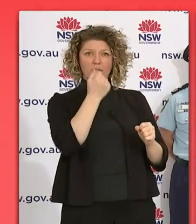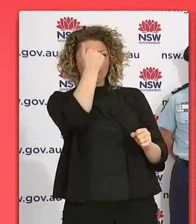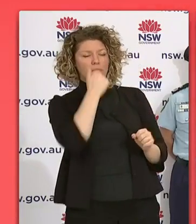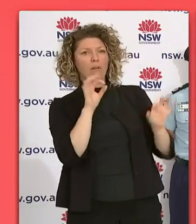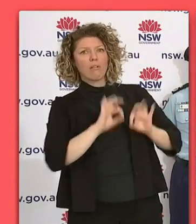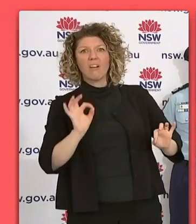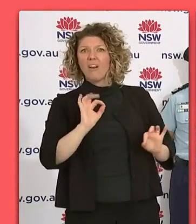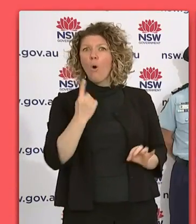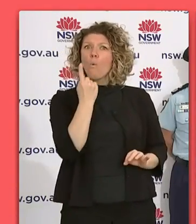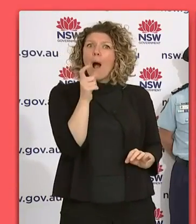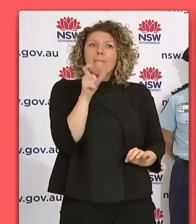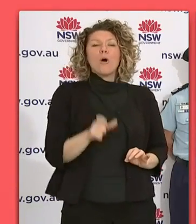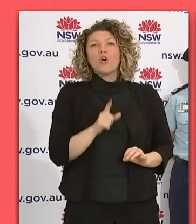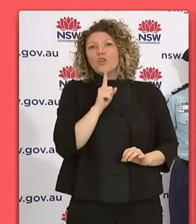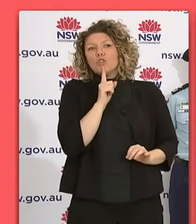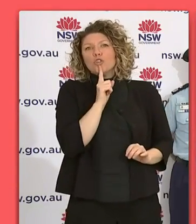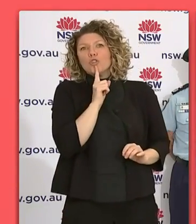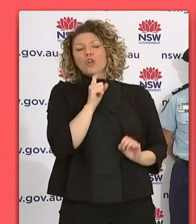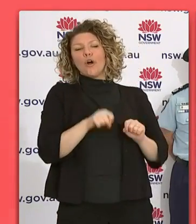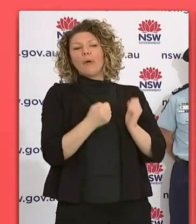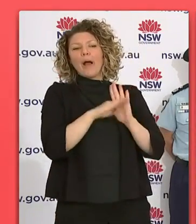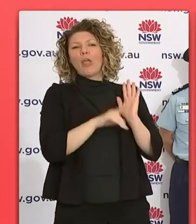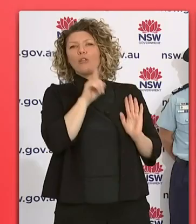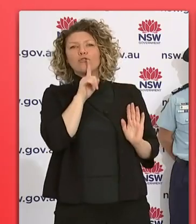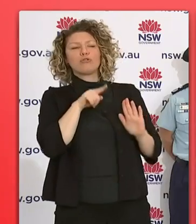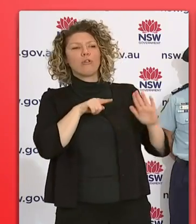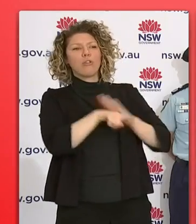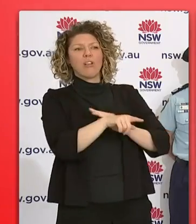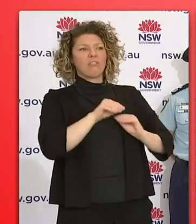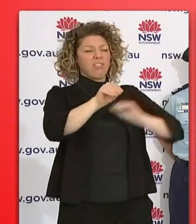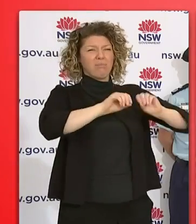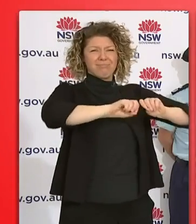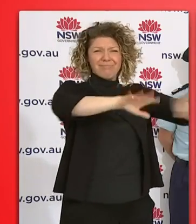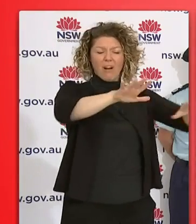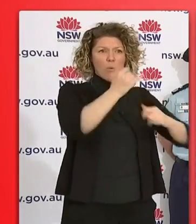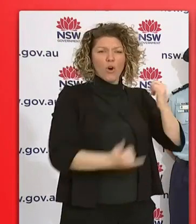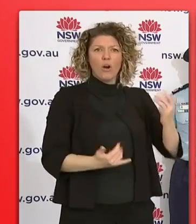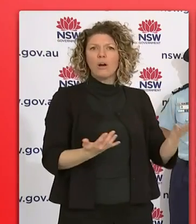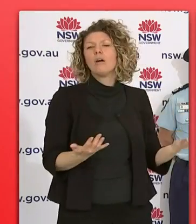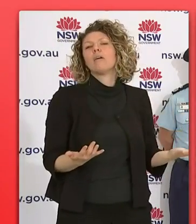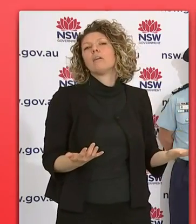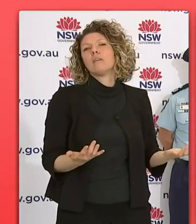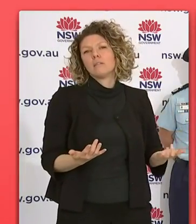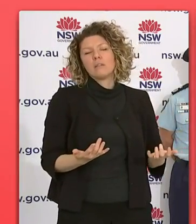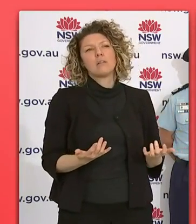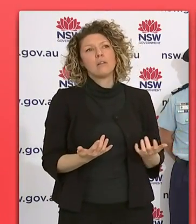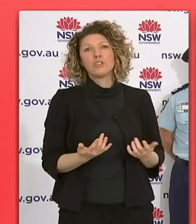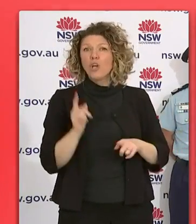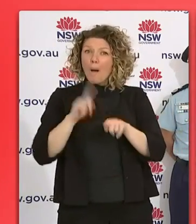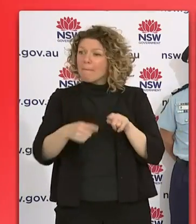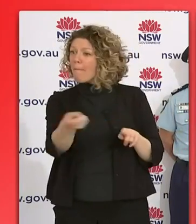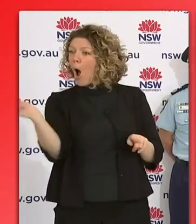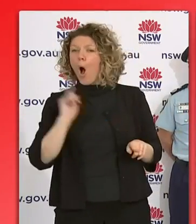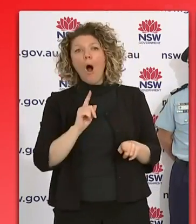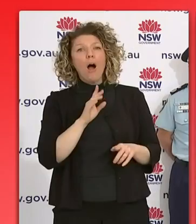even one or two people doing the wrong thing. I want to stress that the vast majority of people are really trying to do everything as best they can,